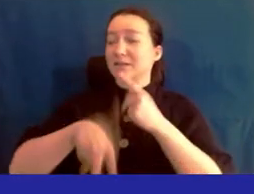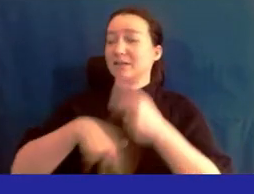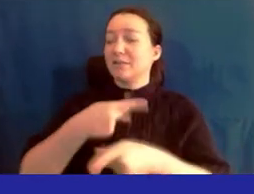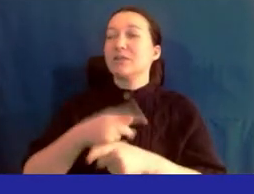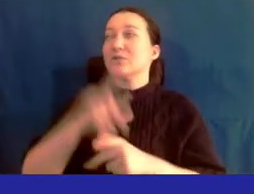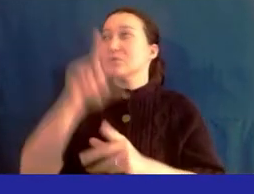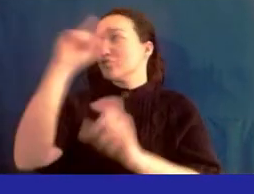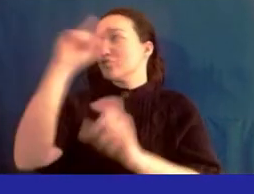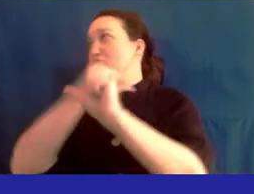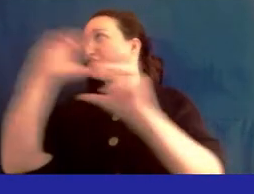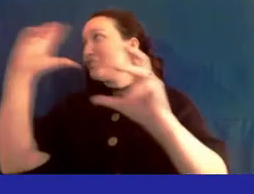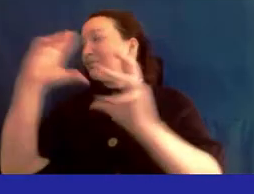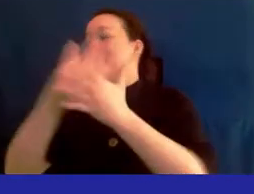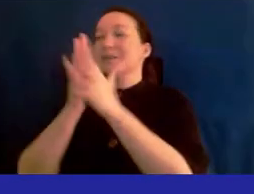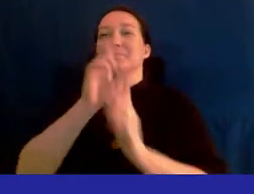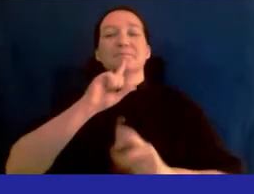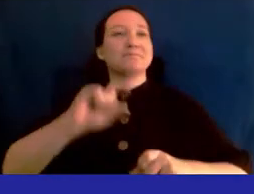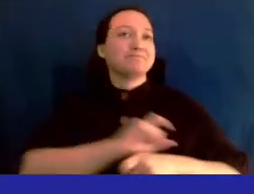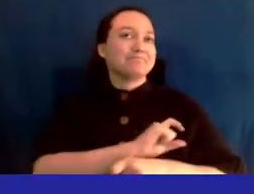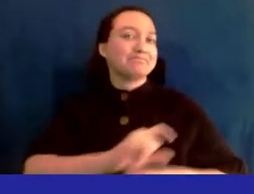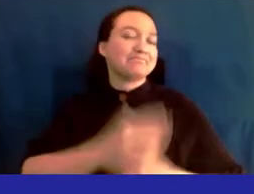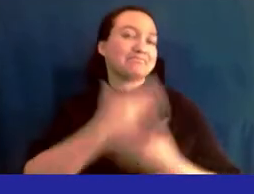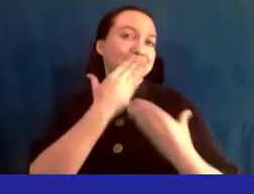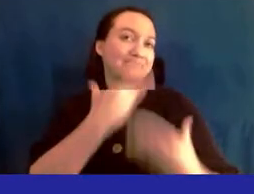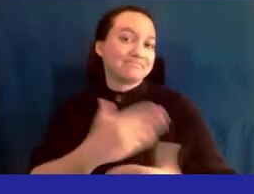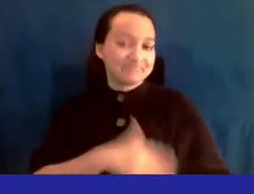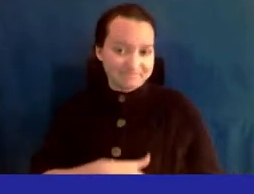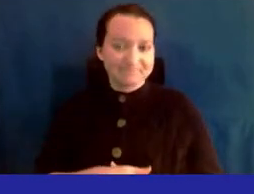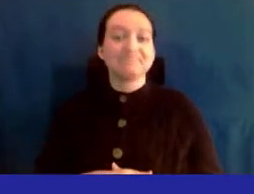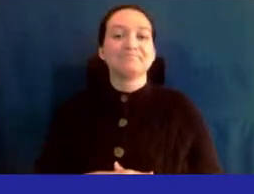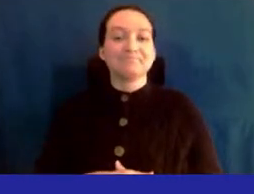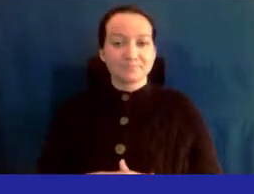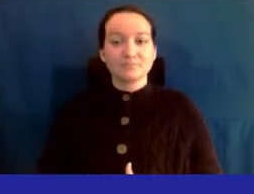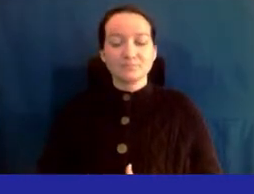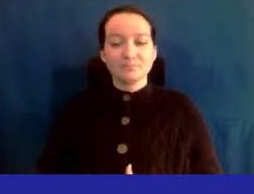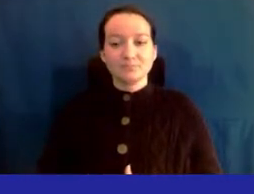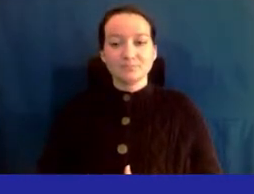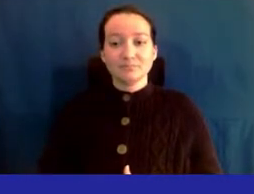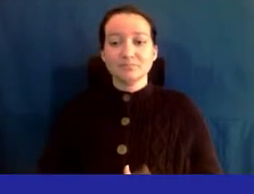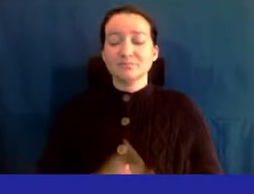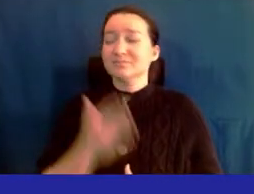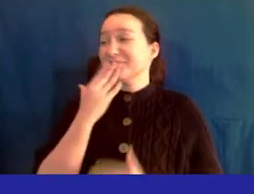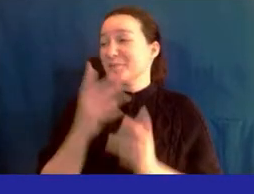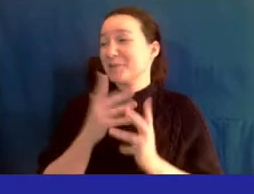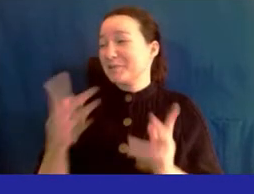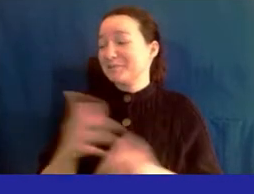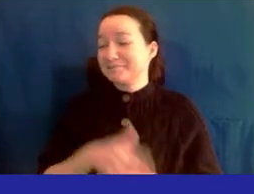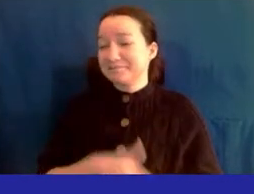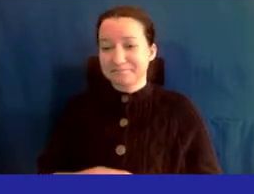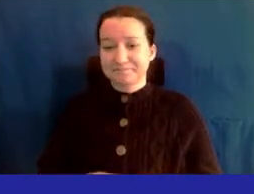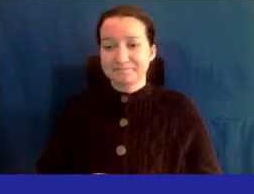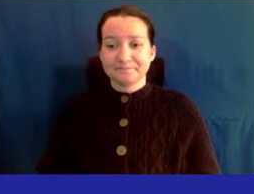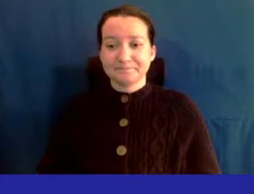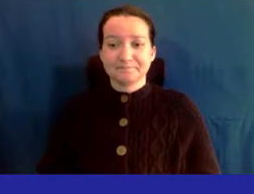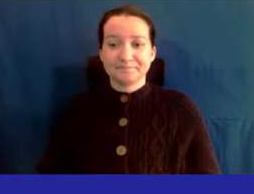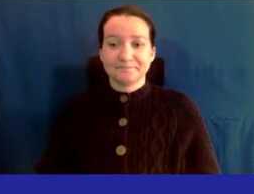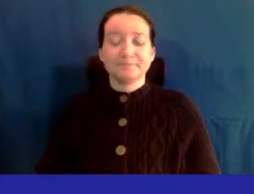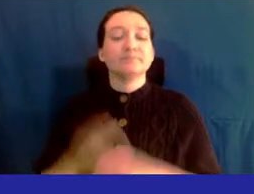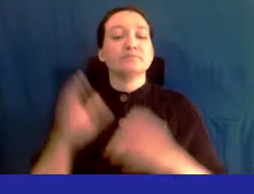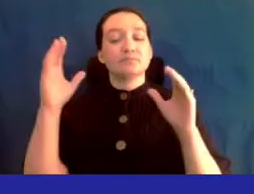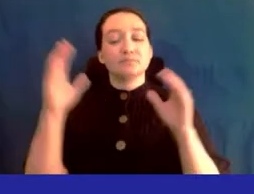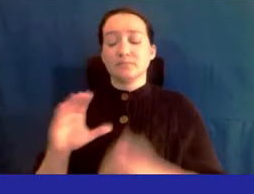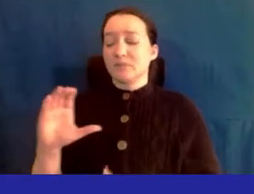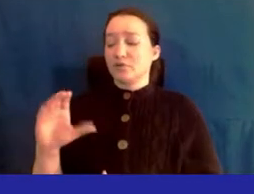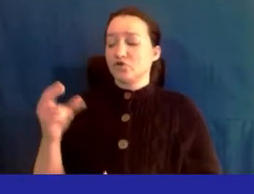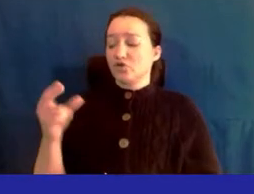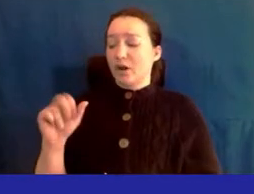these dreams into a reality thank you thank you very much next speaker is